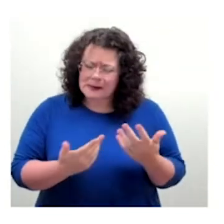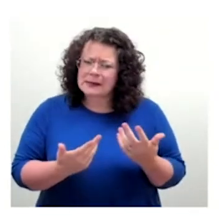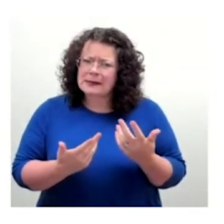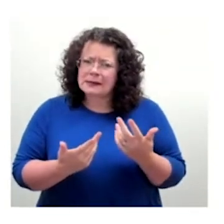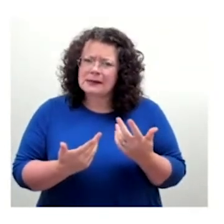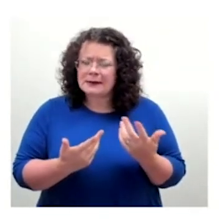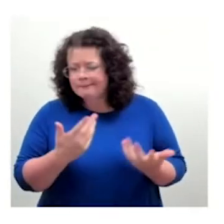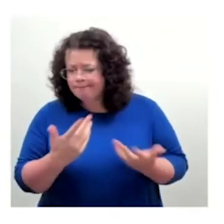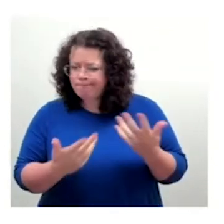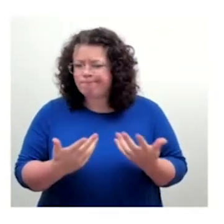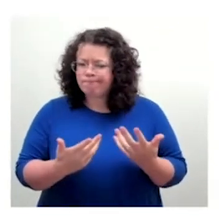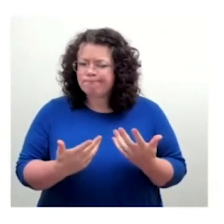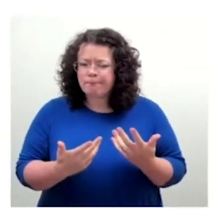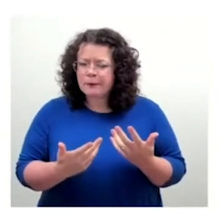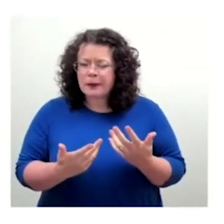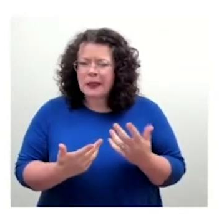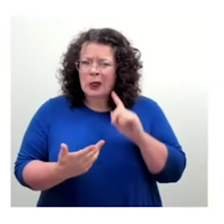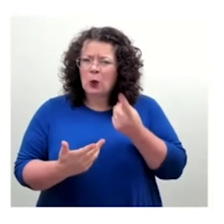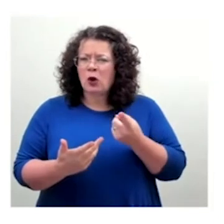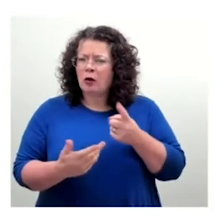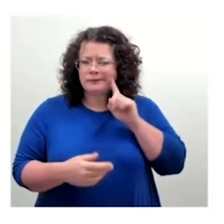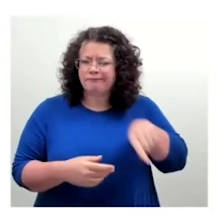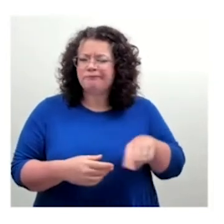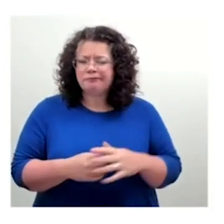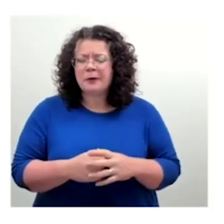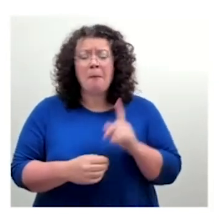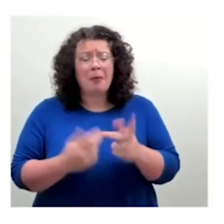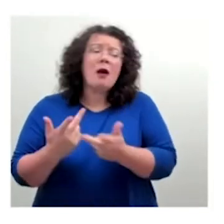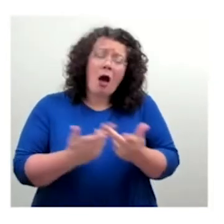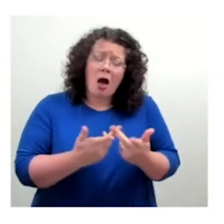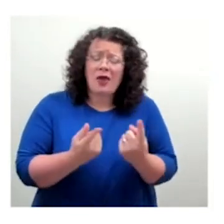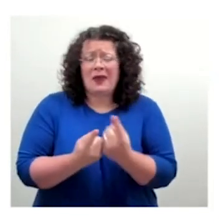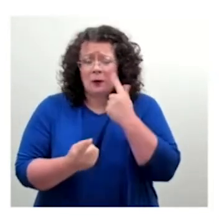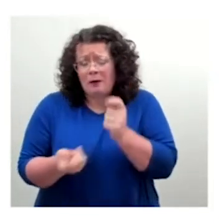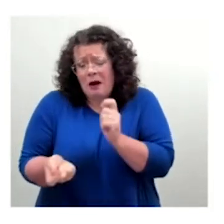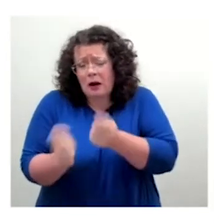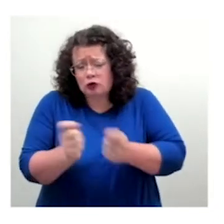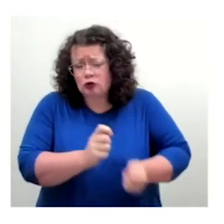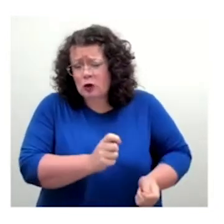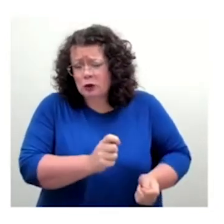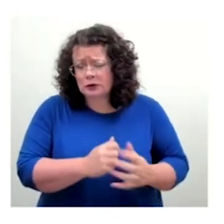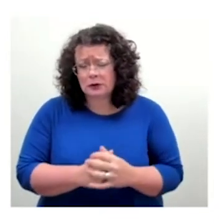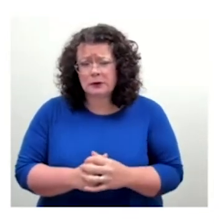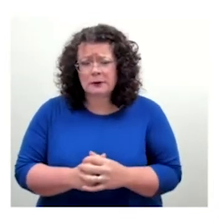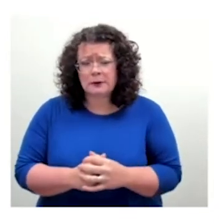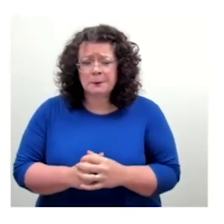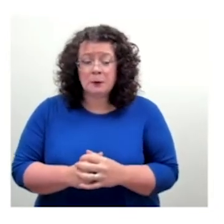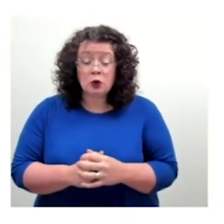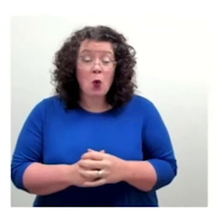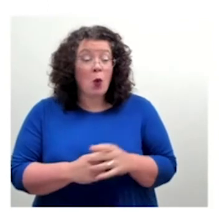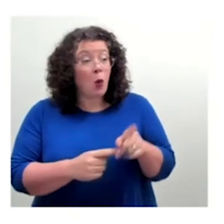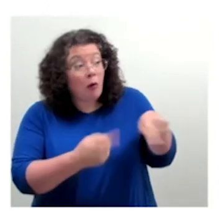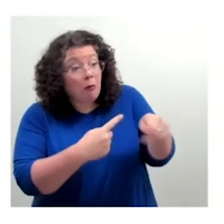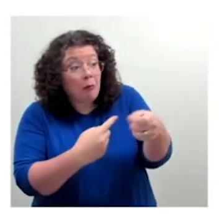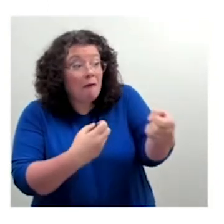were looking at the people who would really benefit and would, you know, and the, you know, sort of the impacts of some of the other